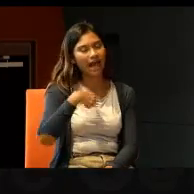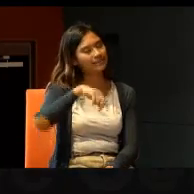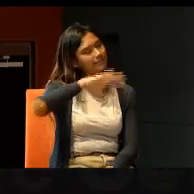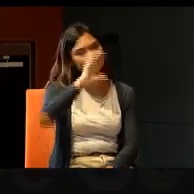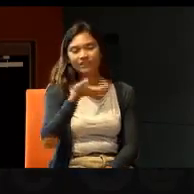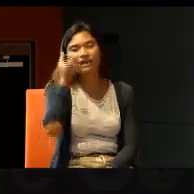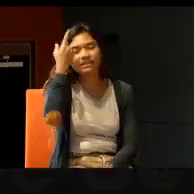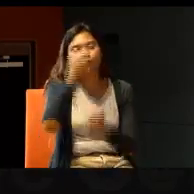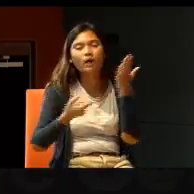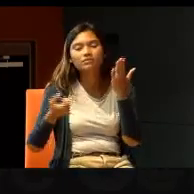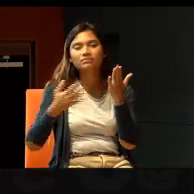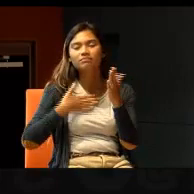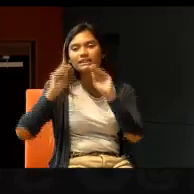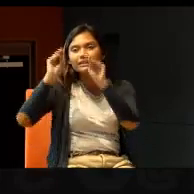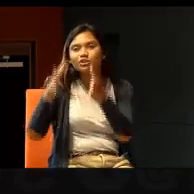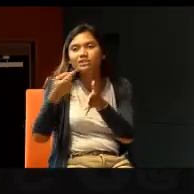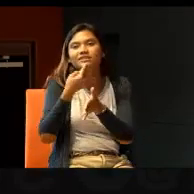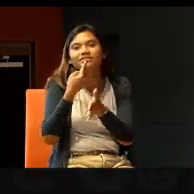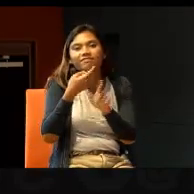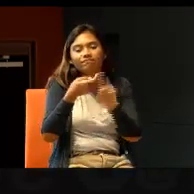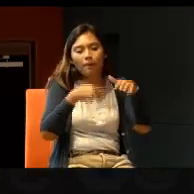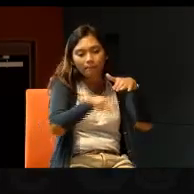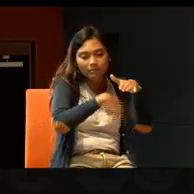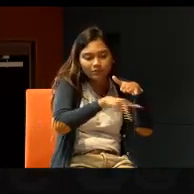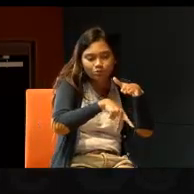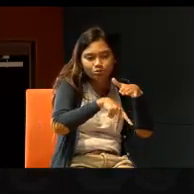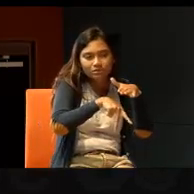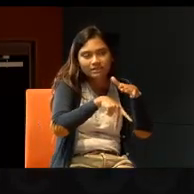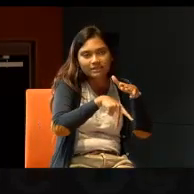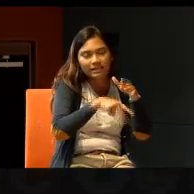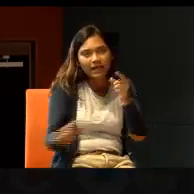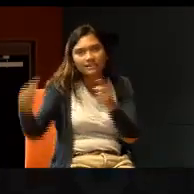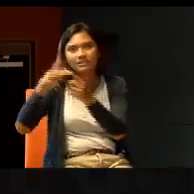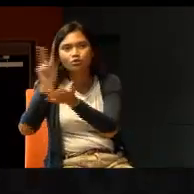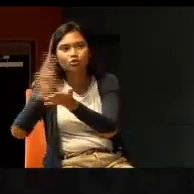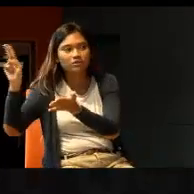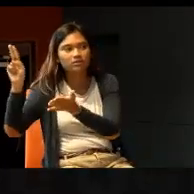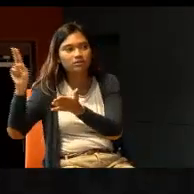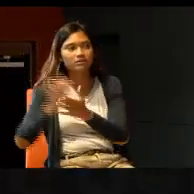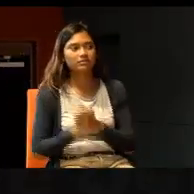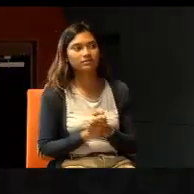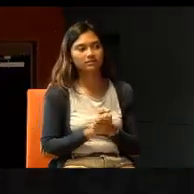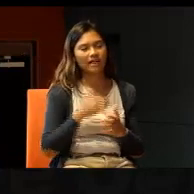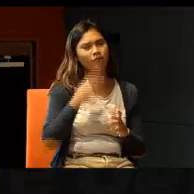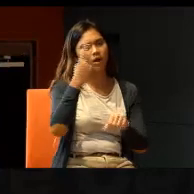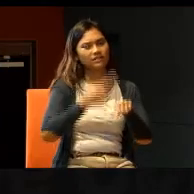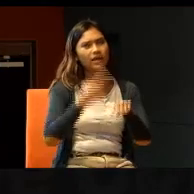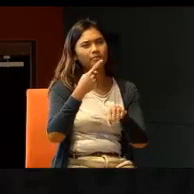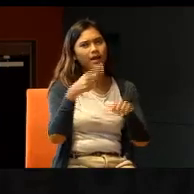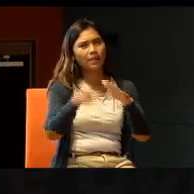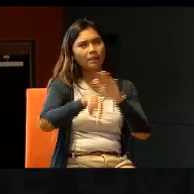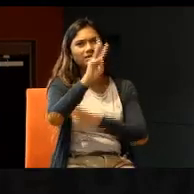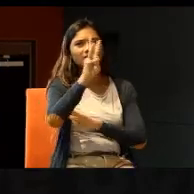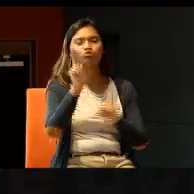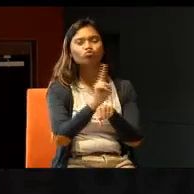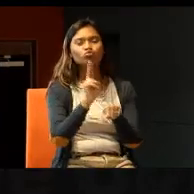in a classroom, from primary school, all the way to university. Except for one day, in primary six, when my teacher, when my teacher used a